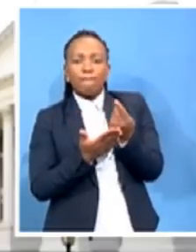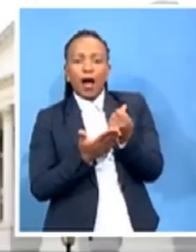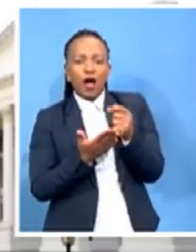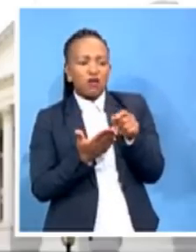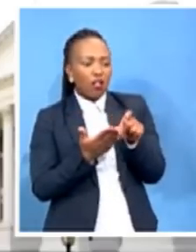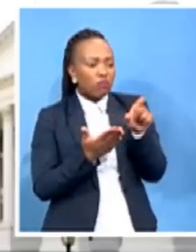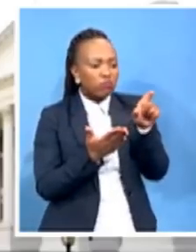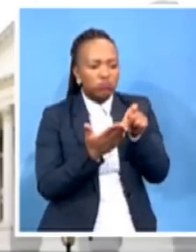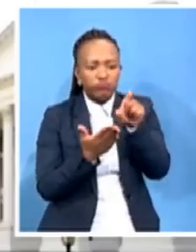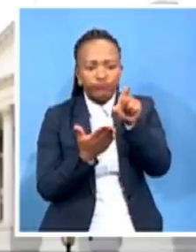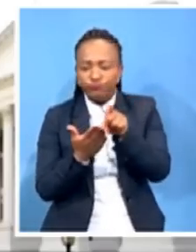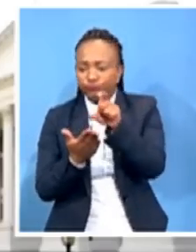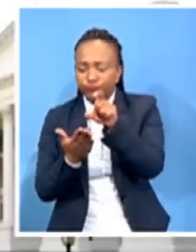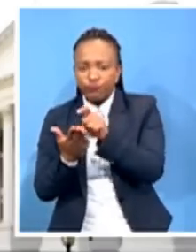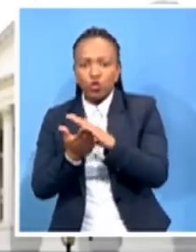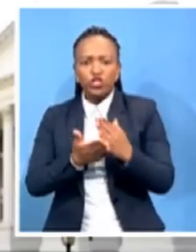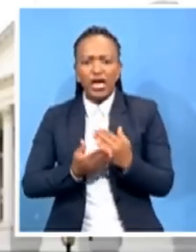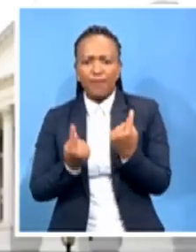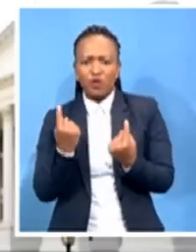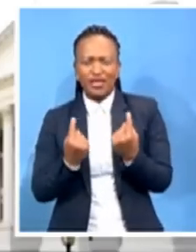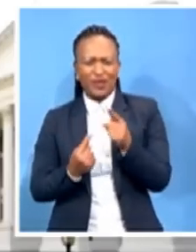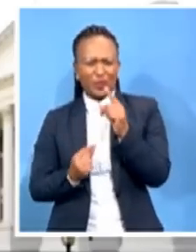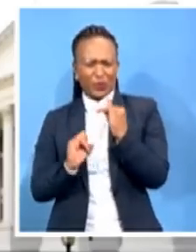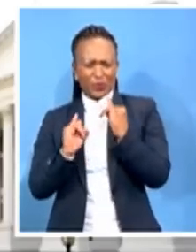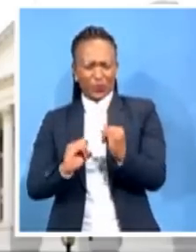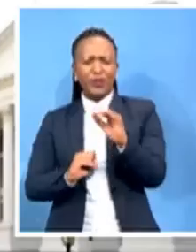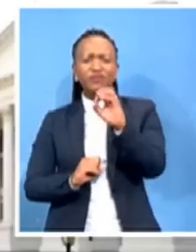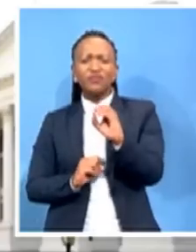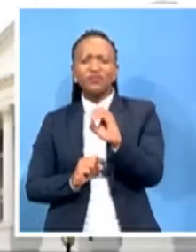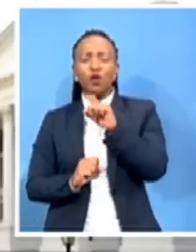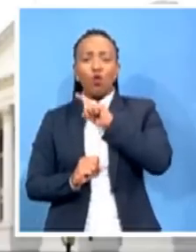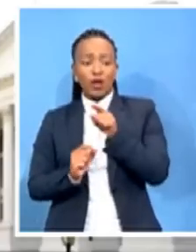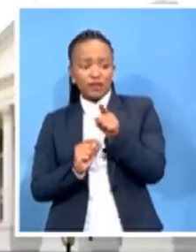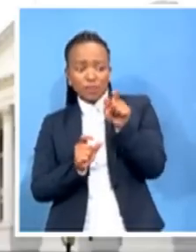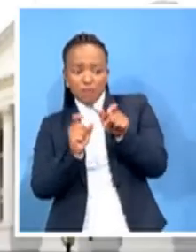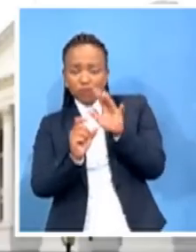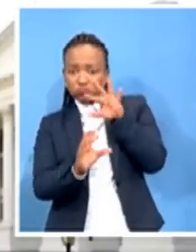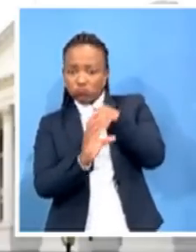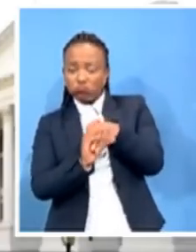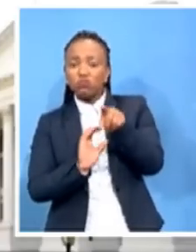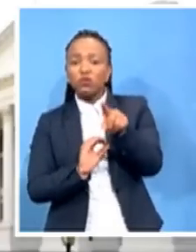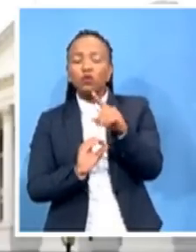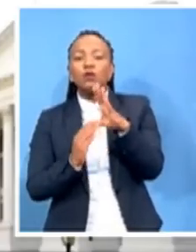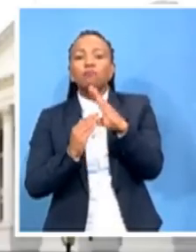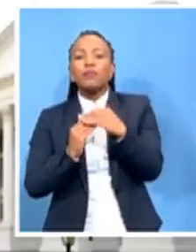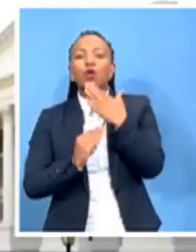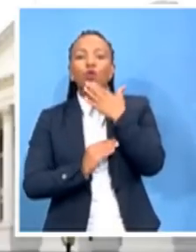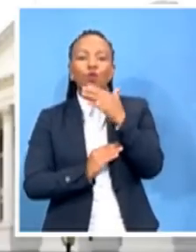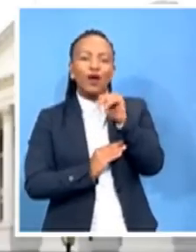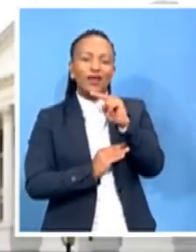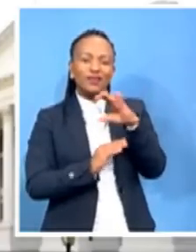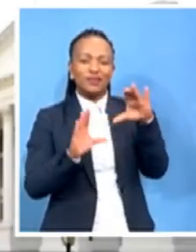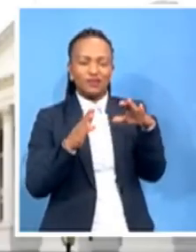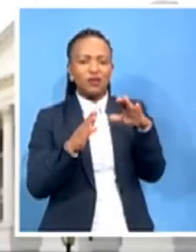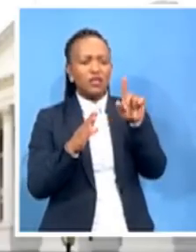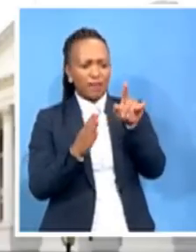indefensible, those things, and these people, they happen to be members of the ANC, and I think they must be expelled from the ANC so that the